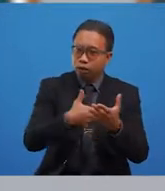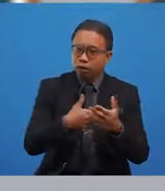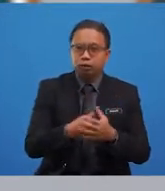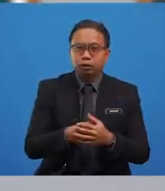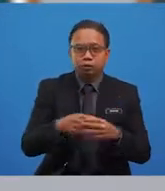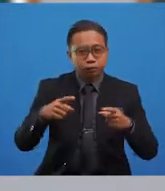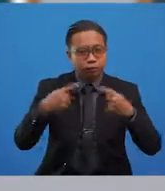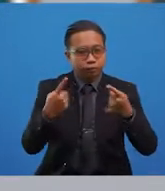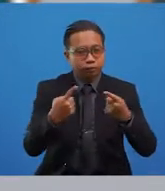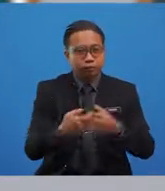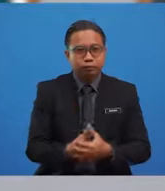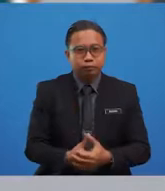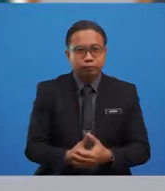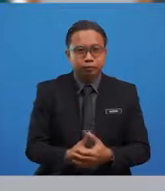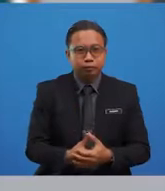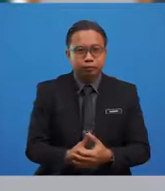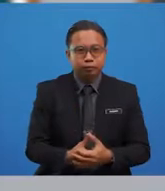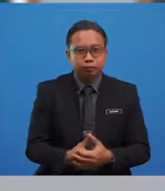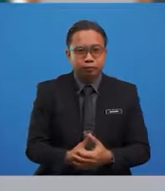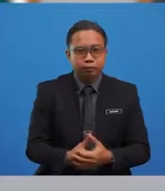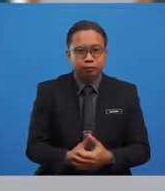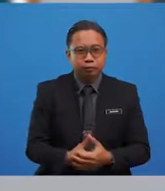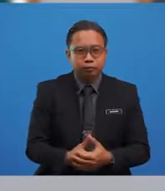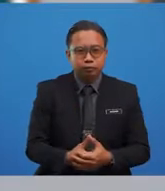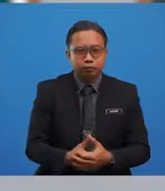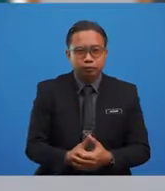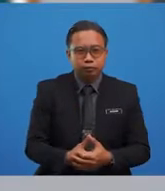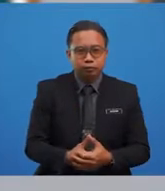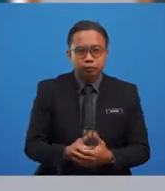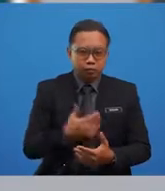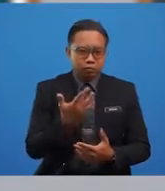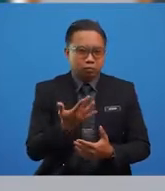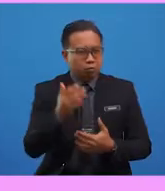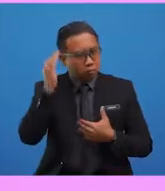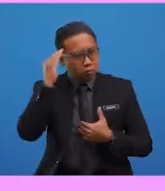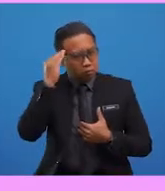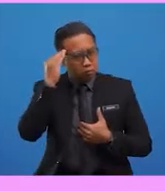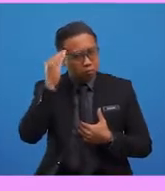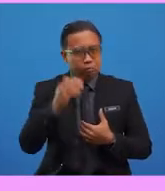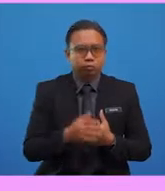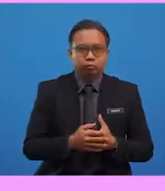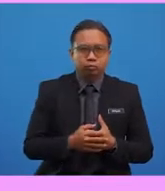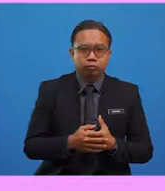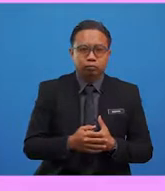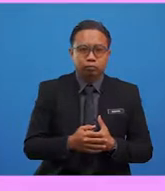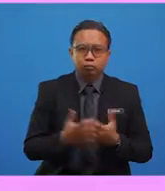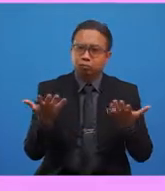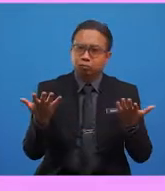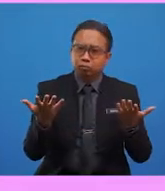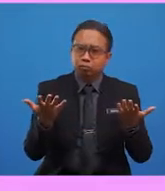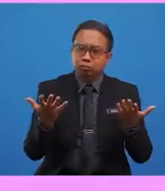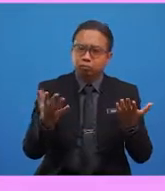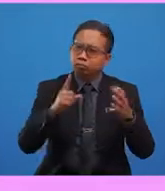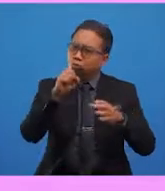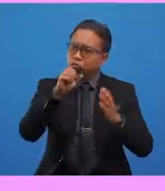ready to go. Okay. Oh no. Um, I really should get going. We really have just about an hour left. Oh. We should hurry